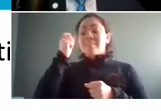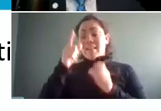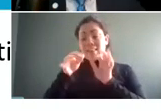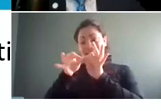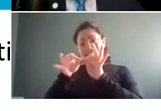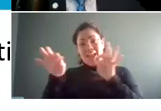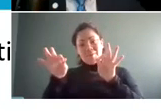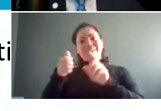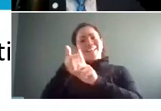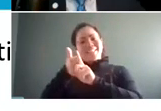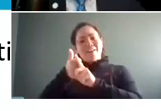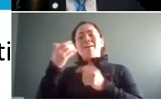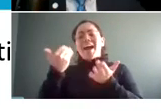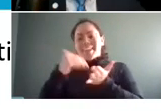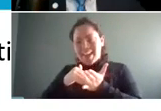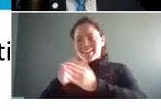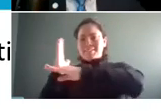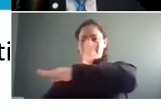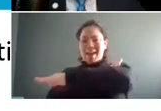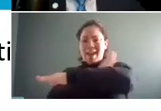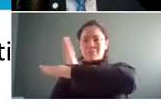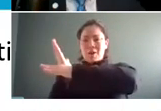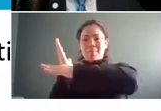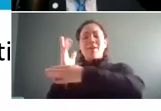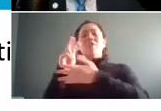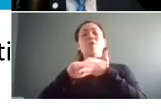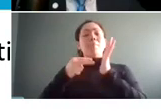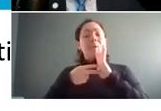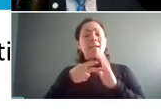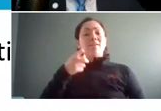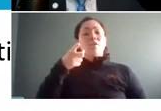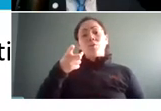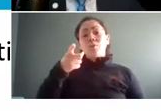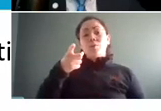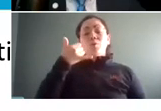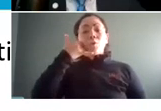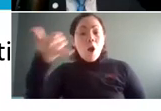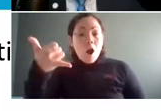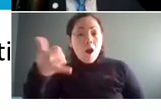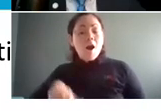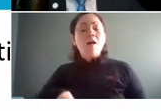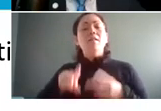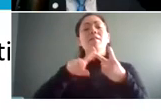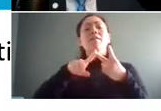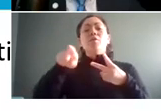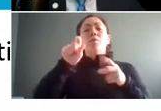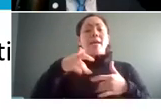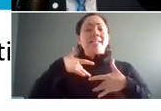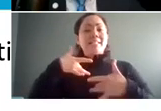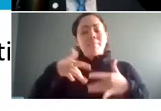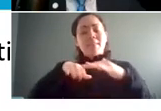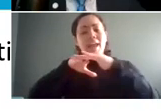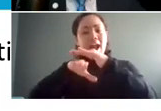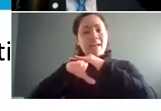is definitely a spectrum um so if you're calling out to people over the telephone you can usually you can access